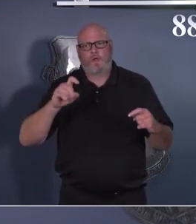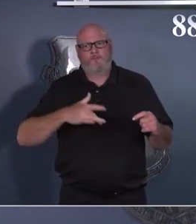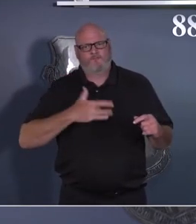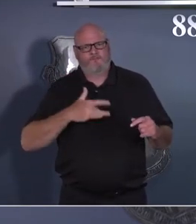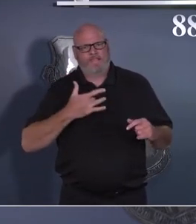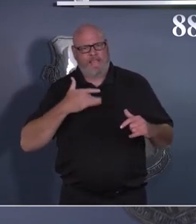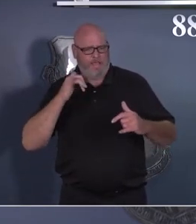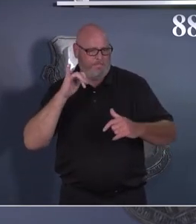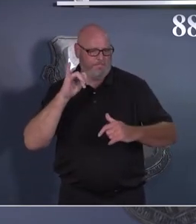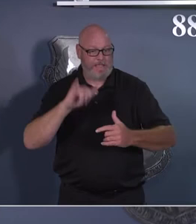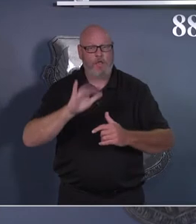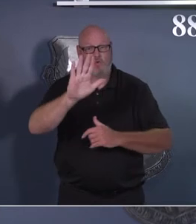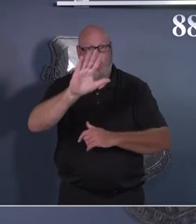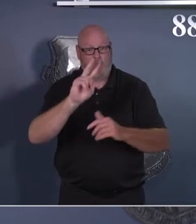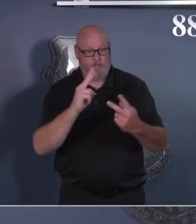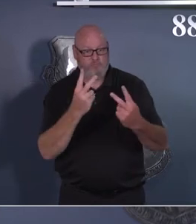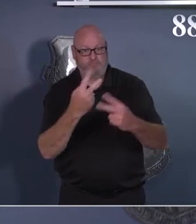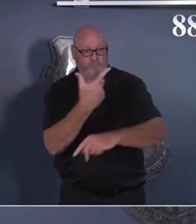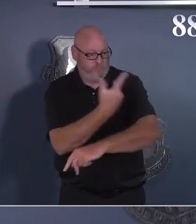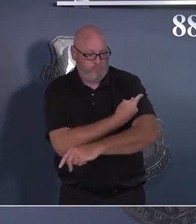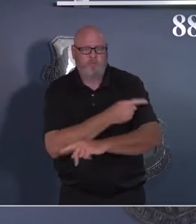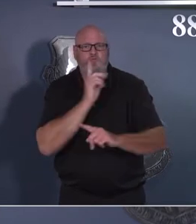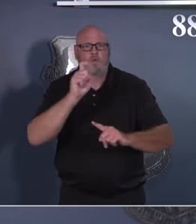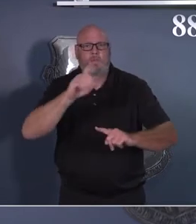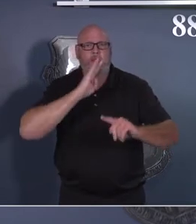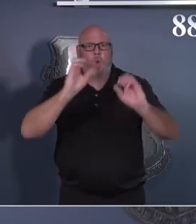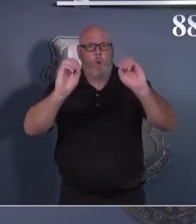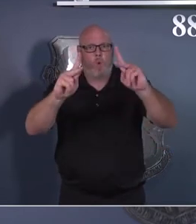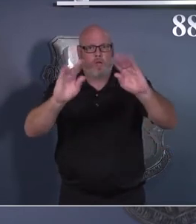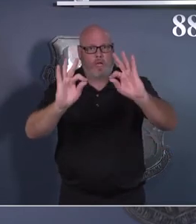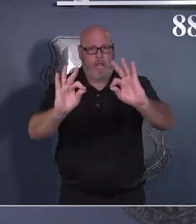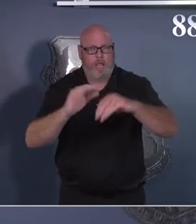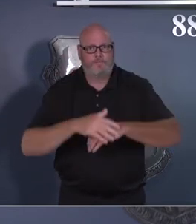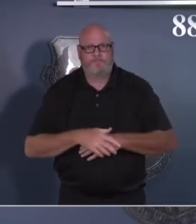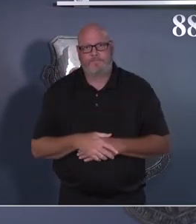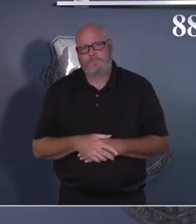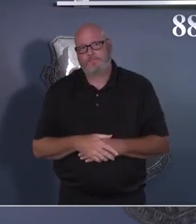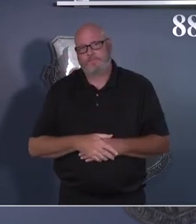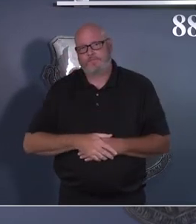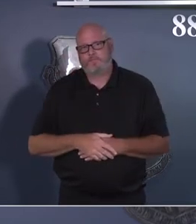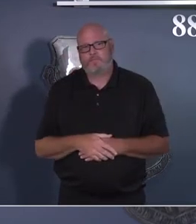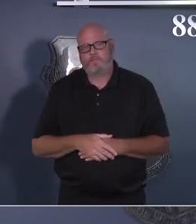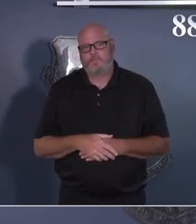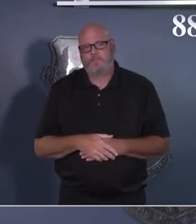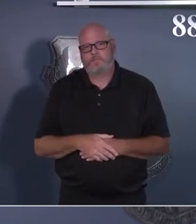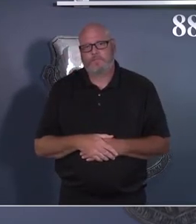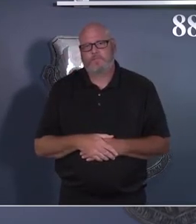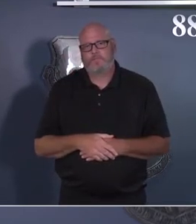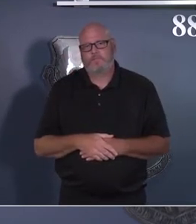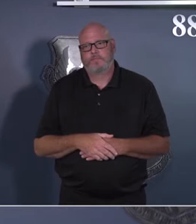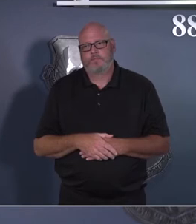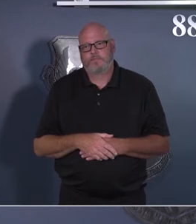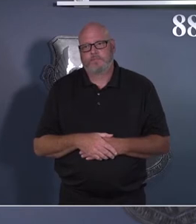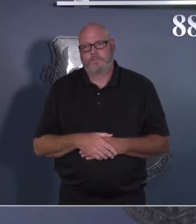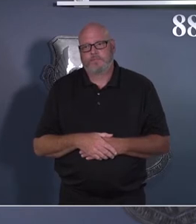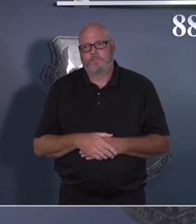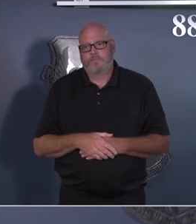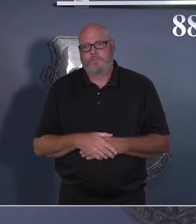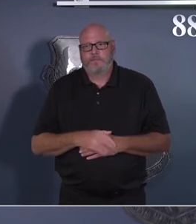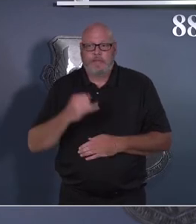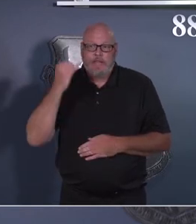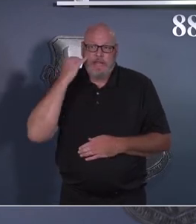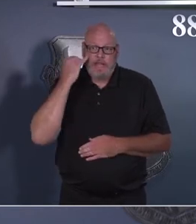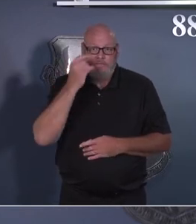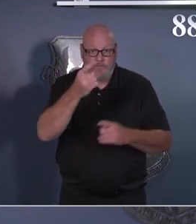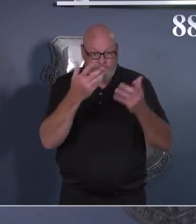about your protection and feel protected against the virus and its current variants if you've completed the vaccination